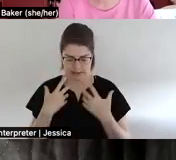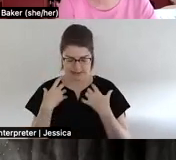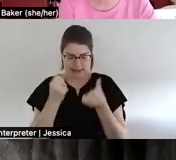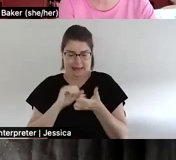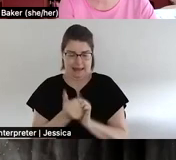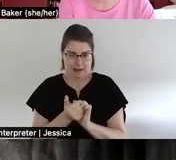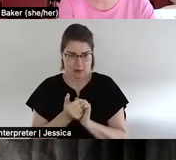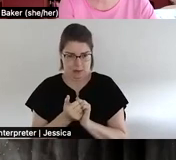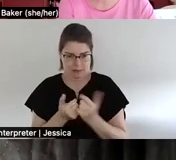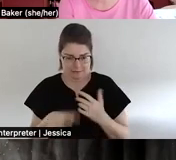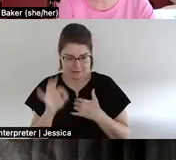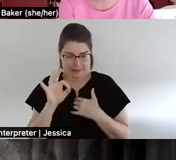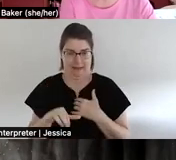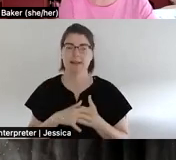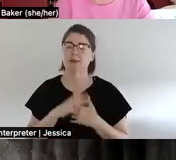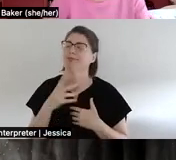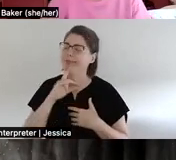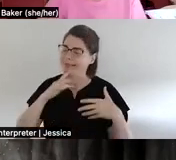so pleased to welcome you.